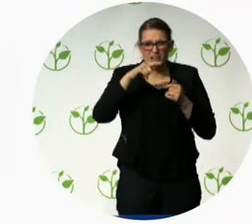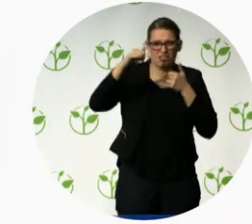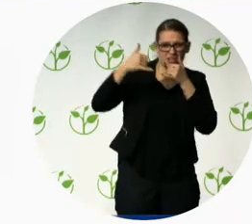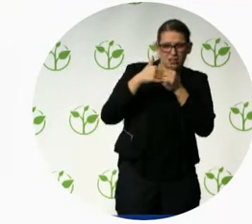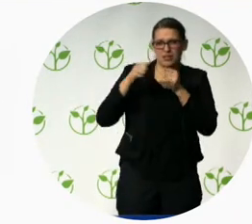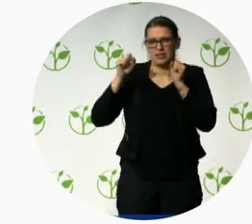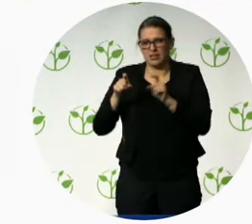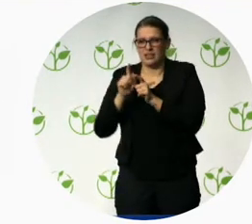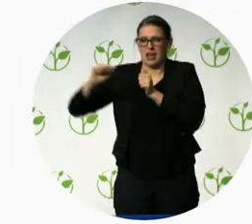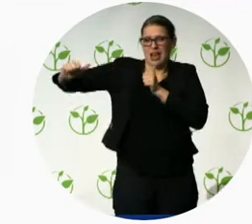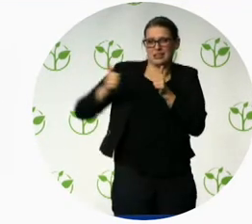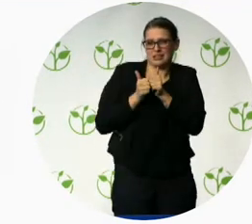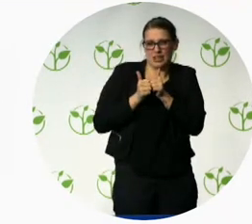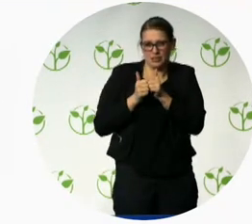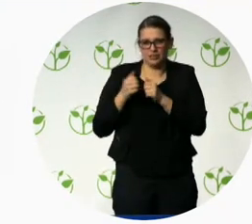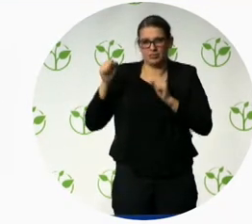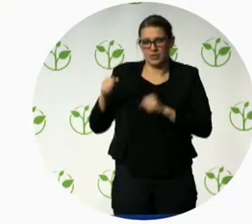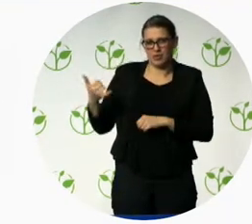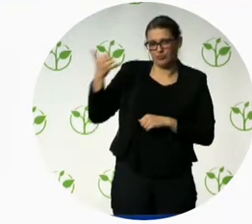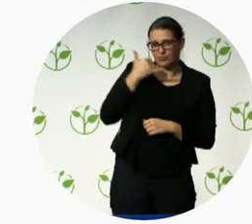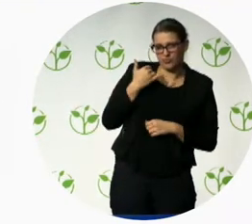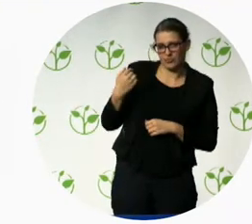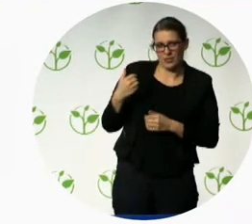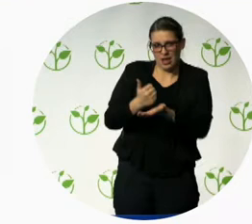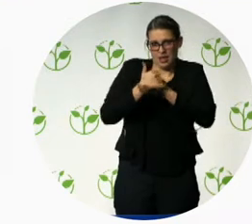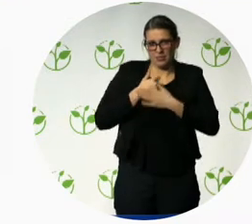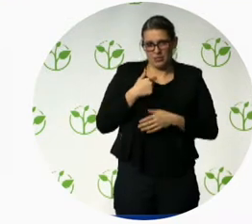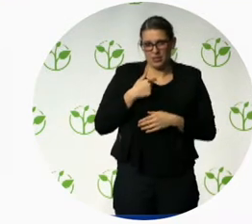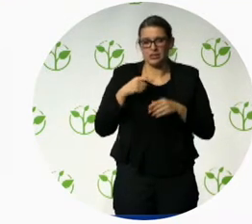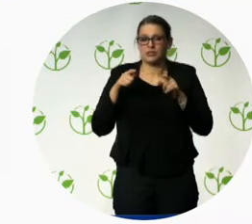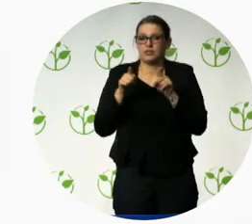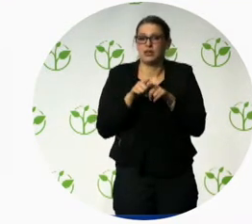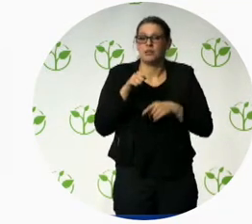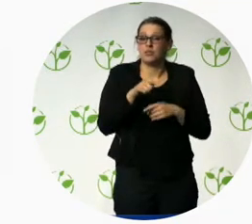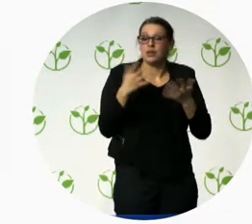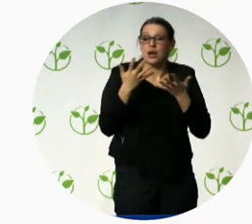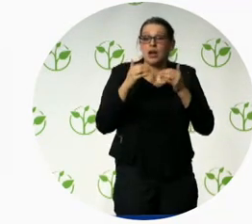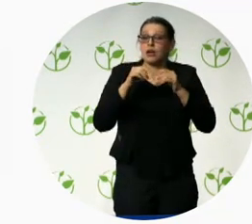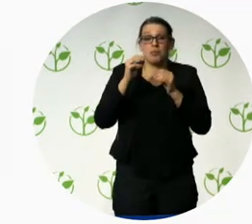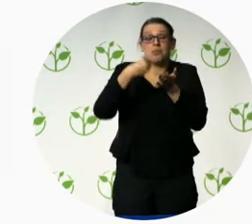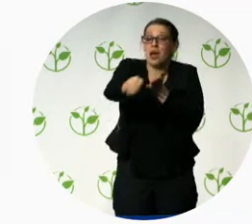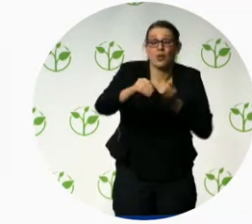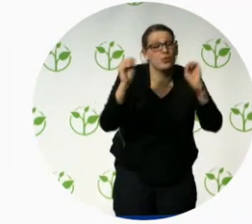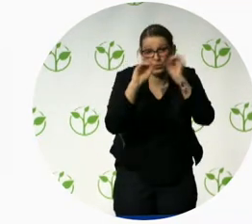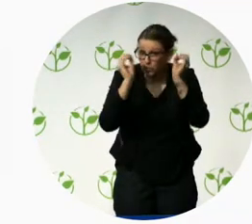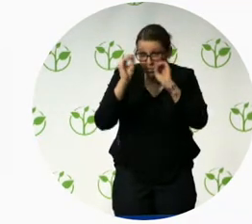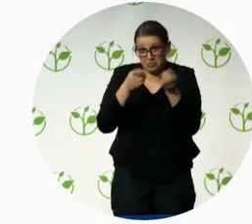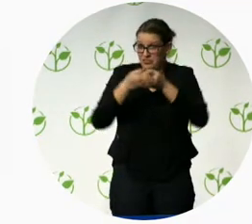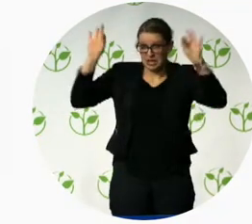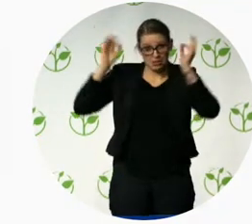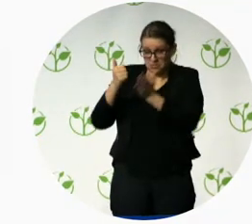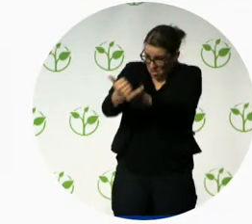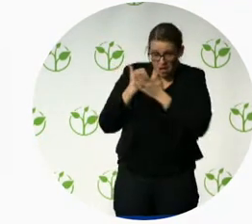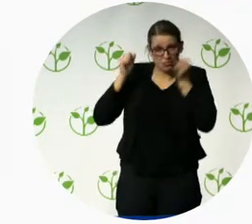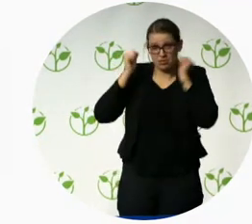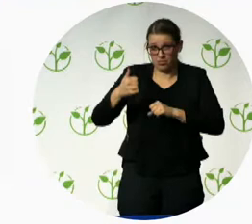person with disabilities. But in actual fact, it's just a free service from Microsoft where you can just get on board and meet a real JAWS user at Microsoft who can tell you, actually, this is a known bug.